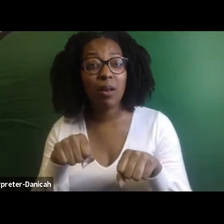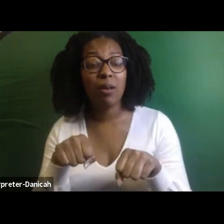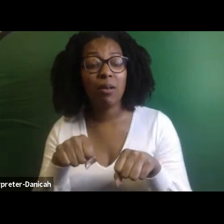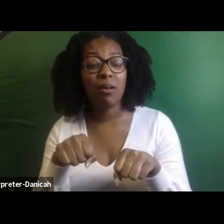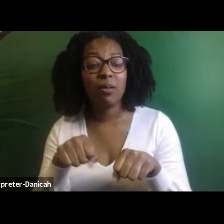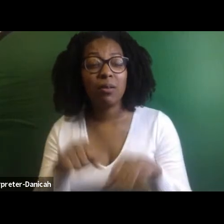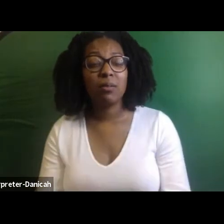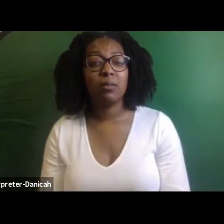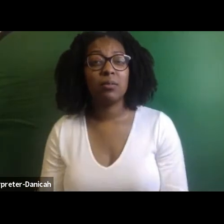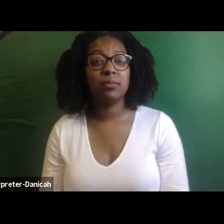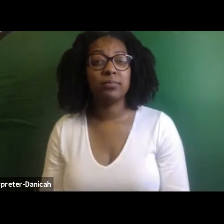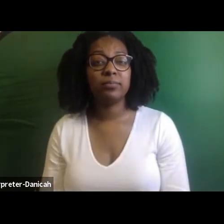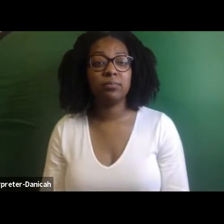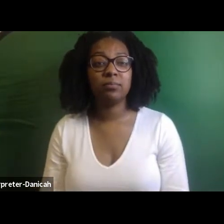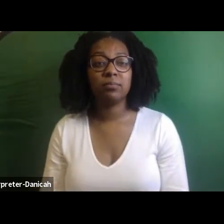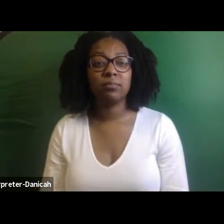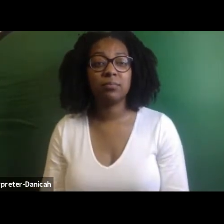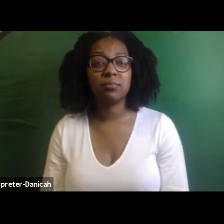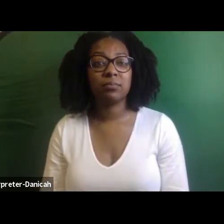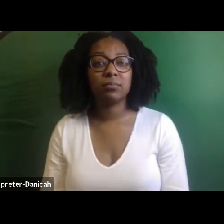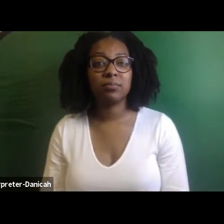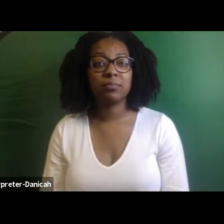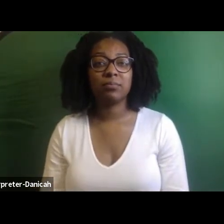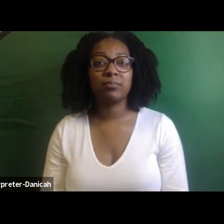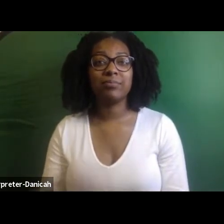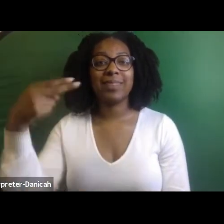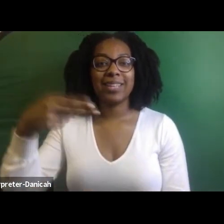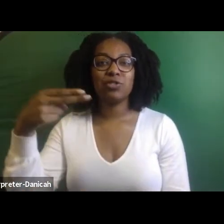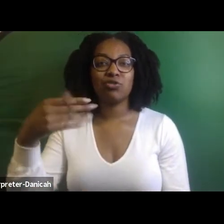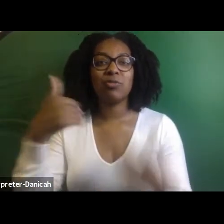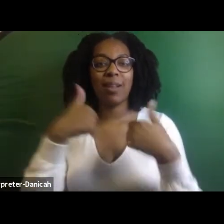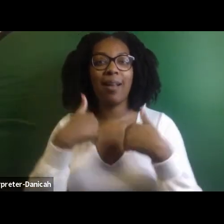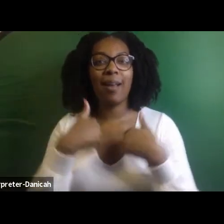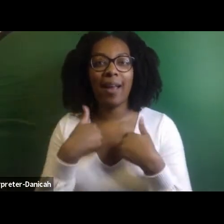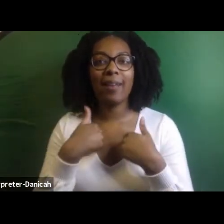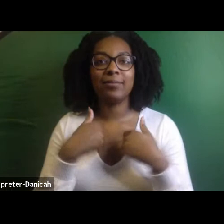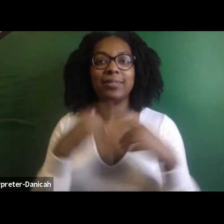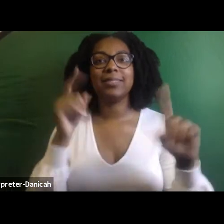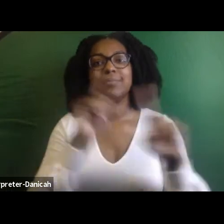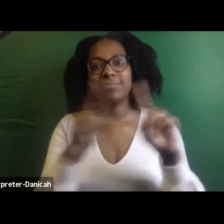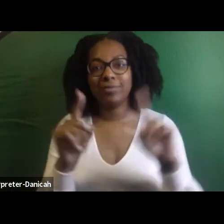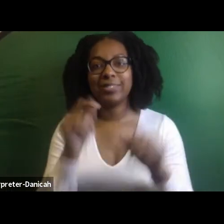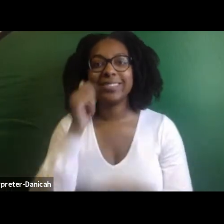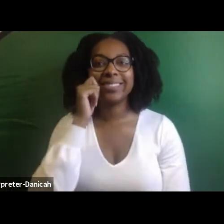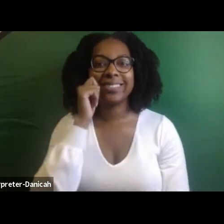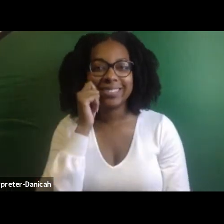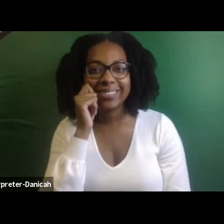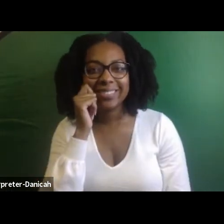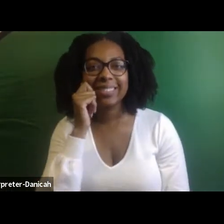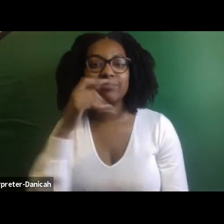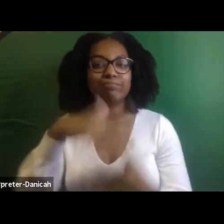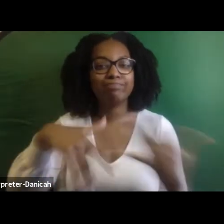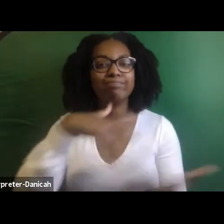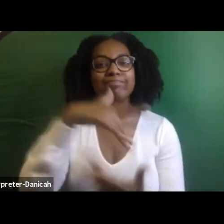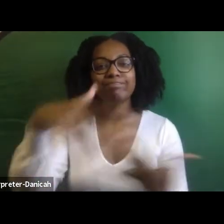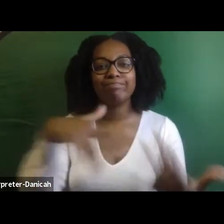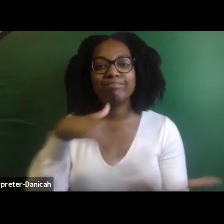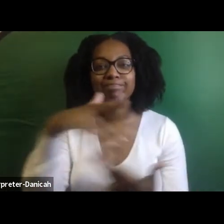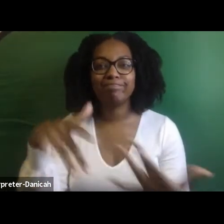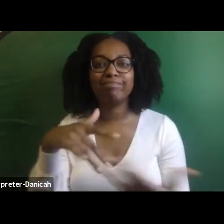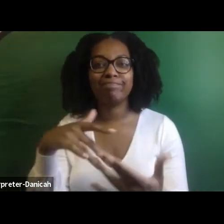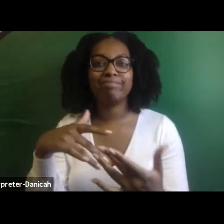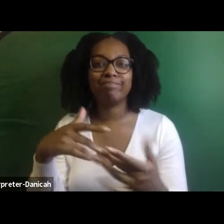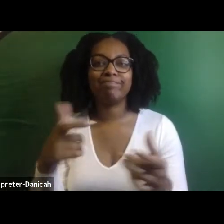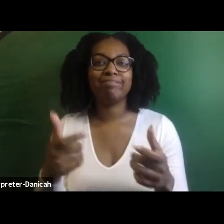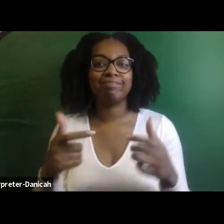they, I have to learn that their, their relationship to race is very different than the U S and I just ask questions